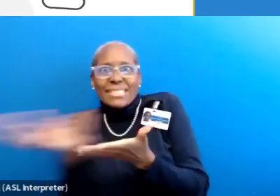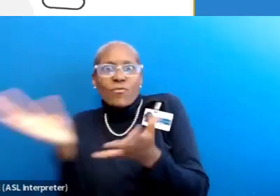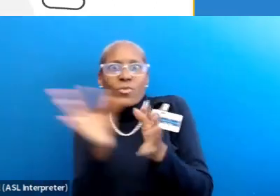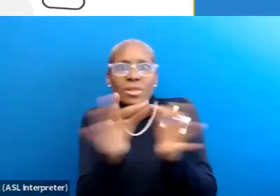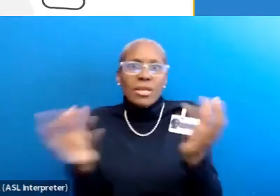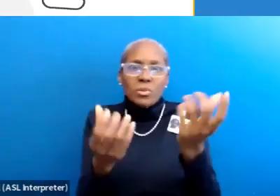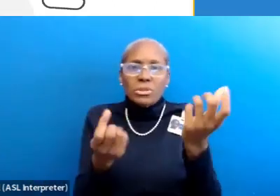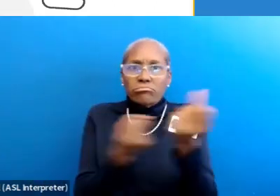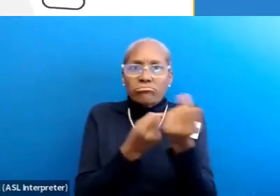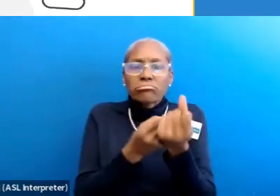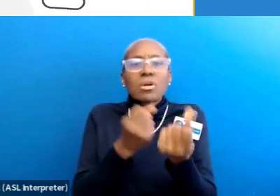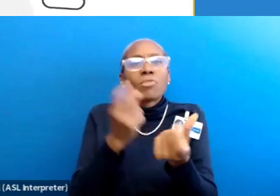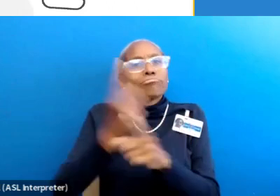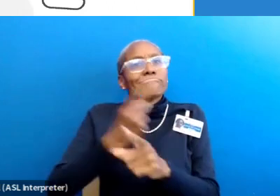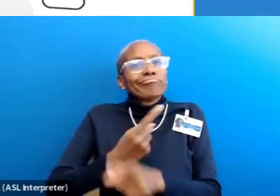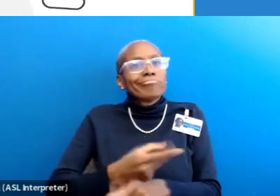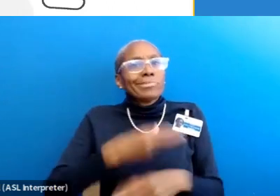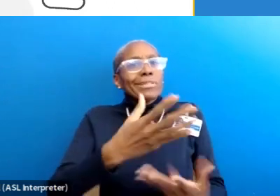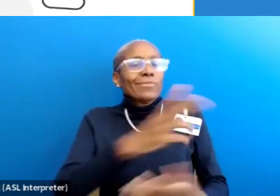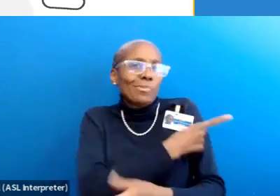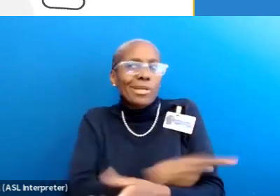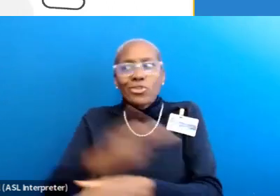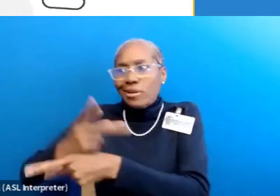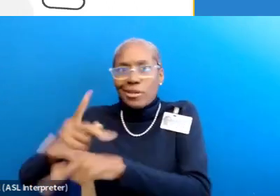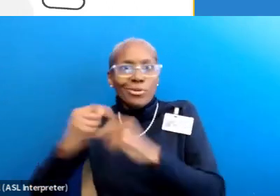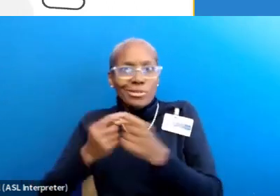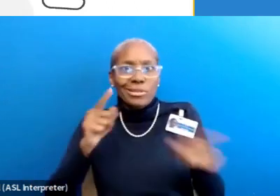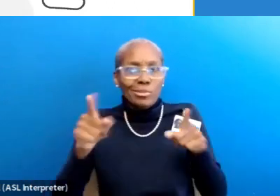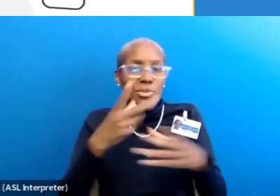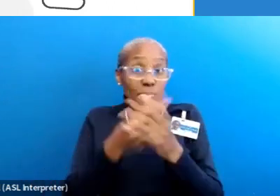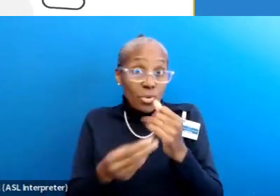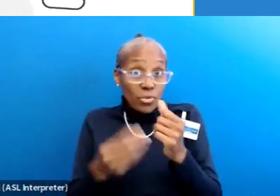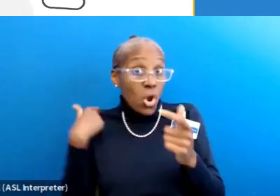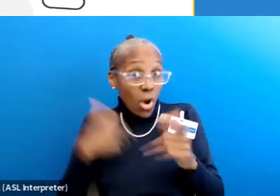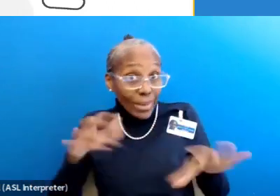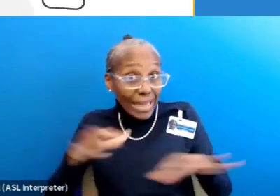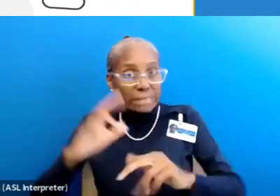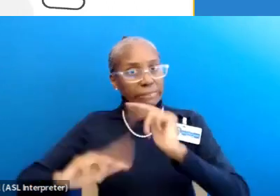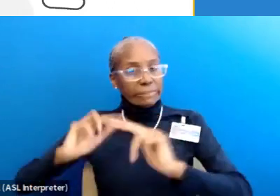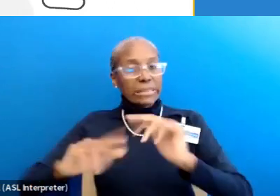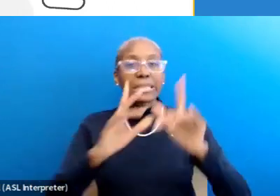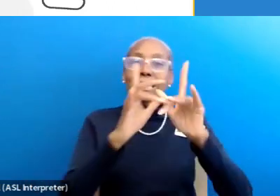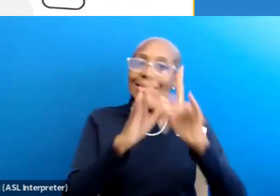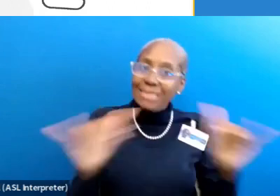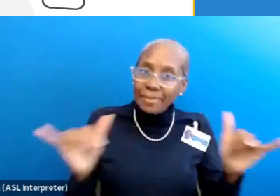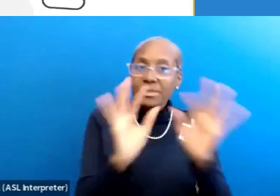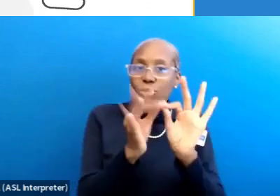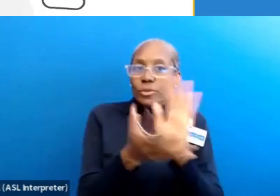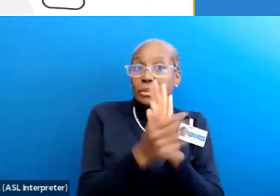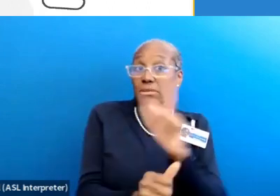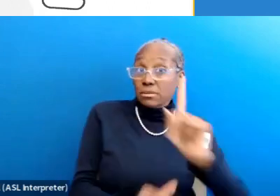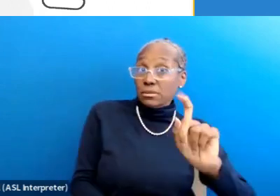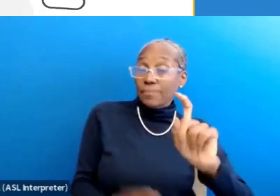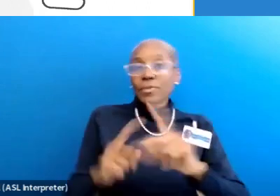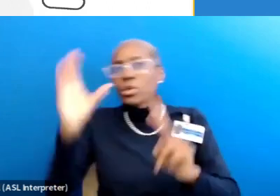assistance options routinely available to patients and care teams. Are we actively building simul skills? Are we